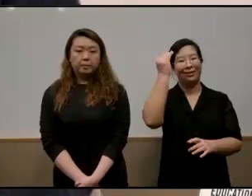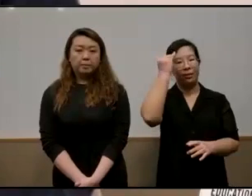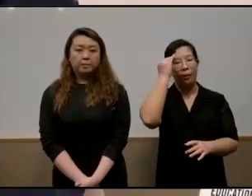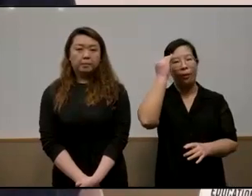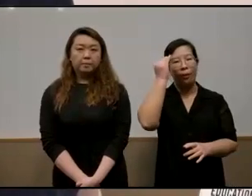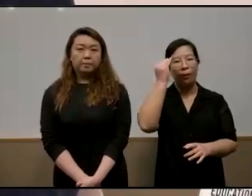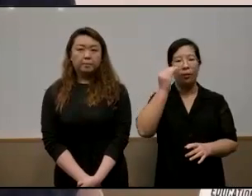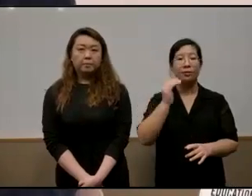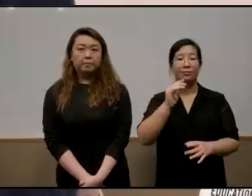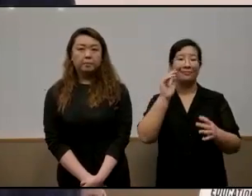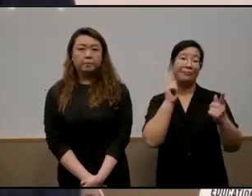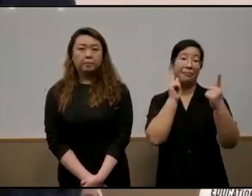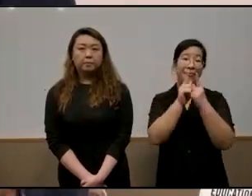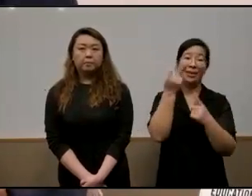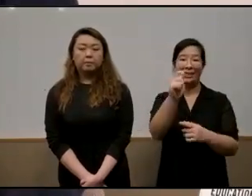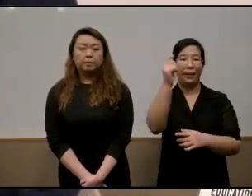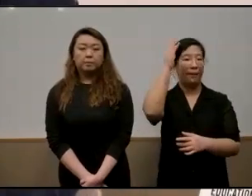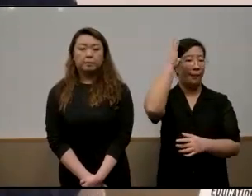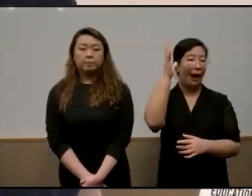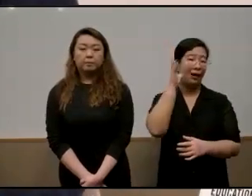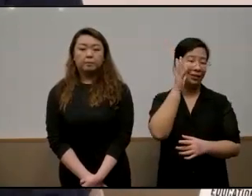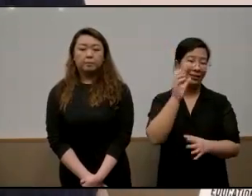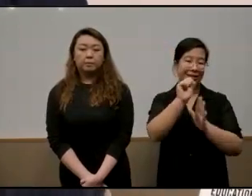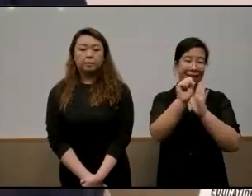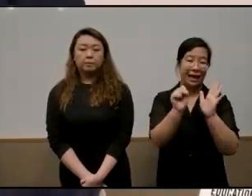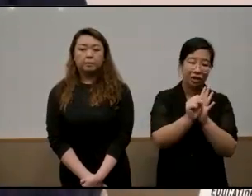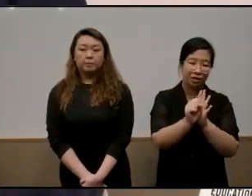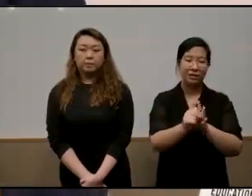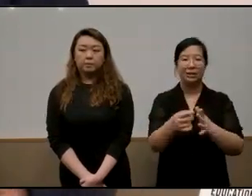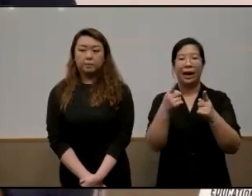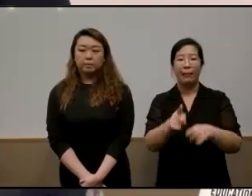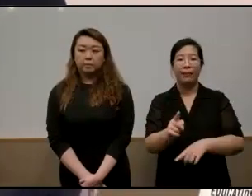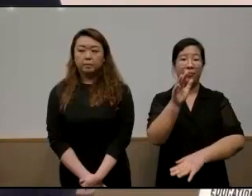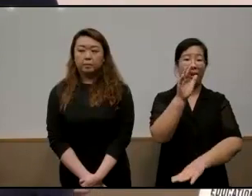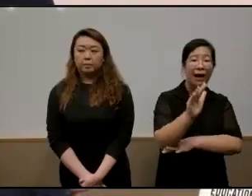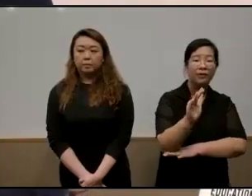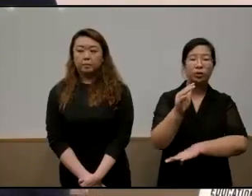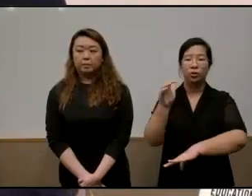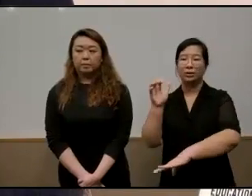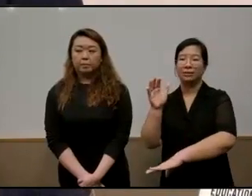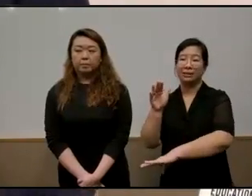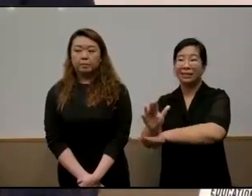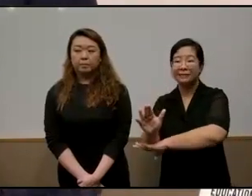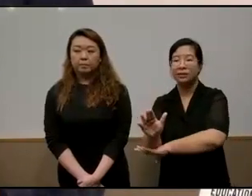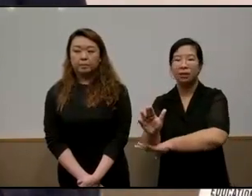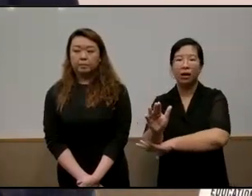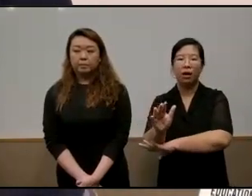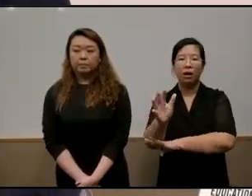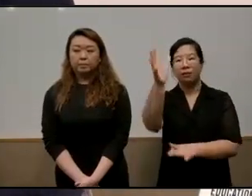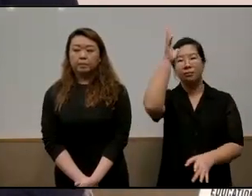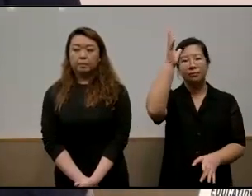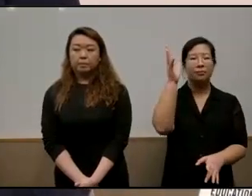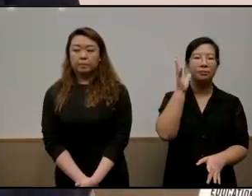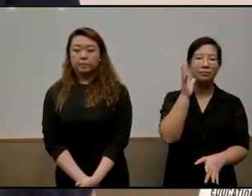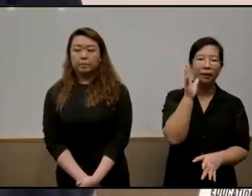meet the parent session is done in an evening or in the afternoon at a time when they have no control over their work they have no vocabulary